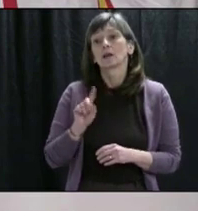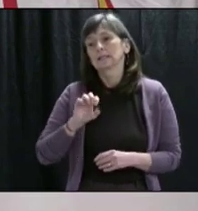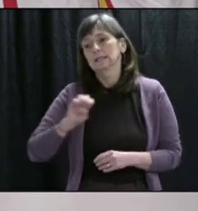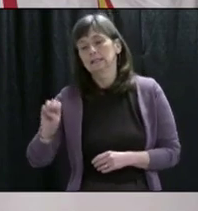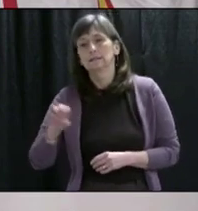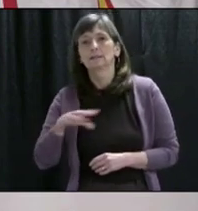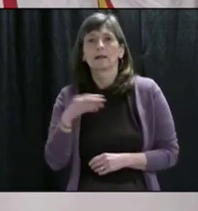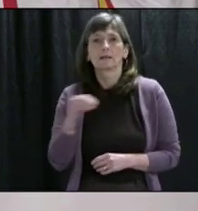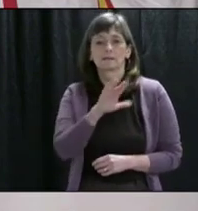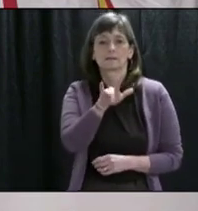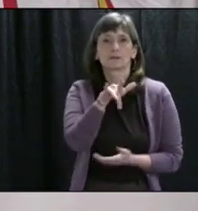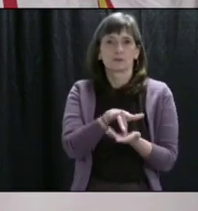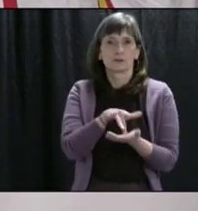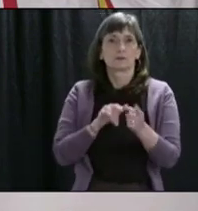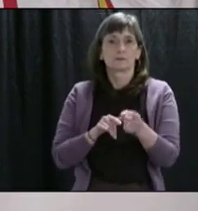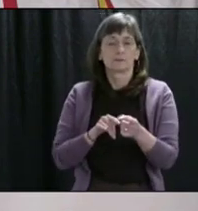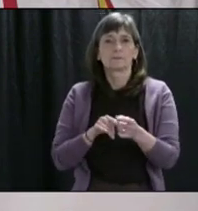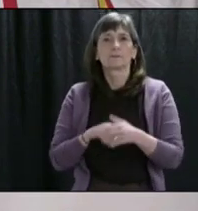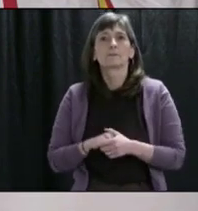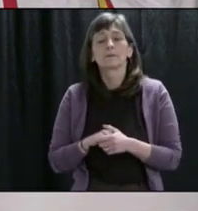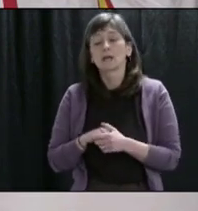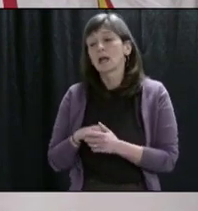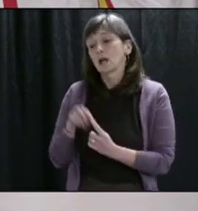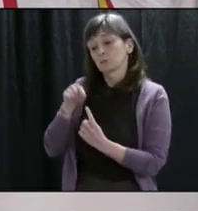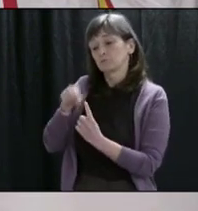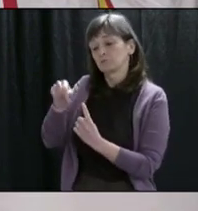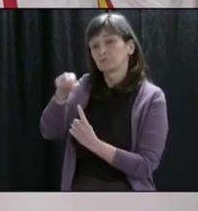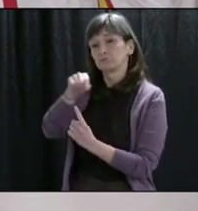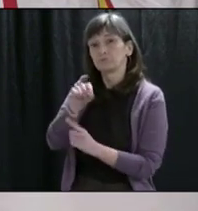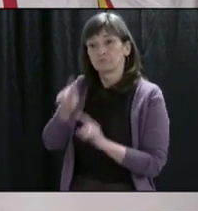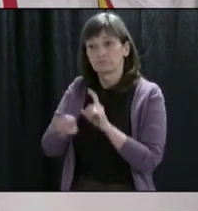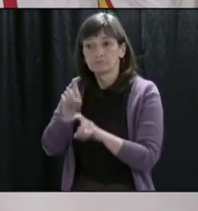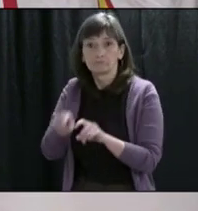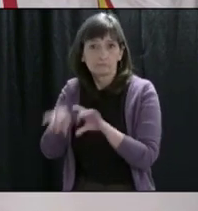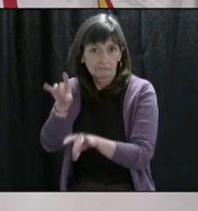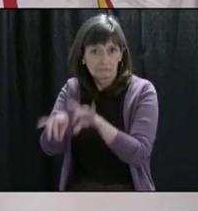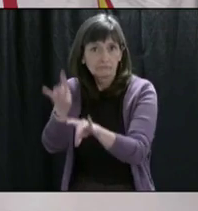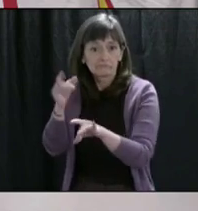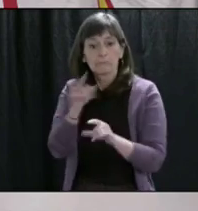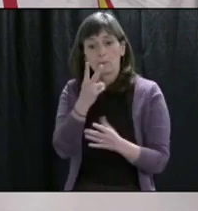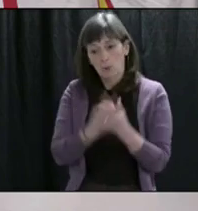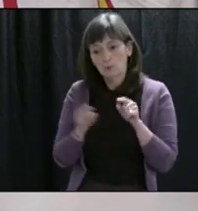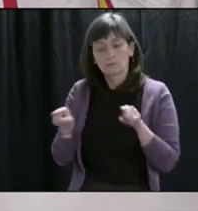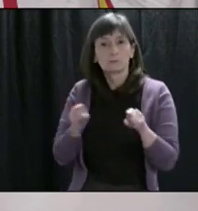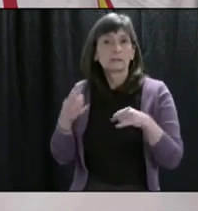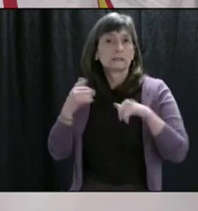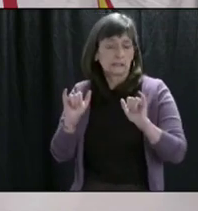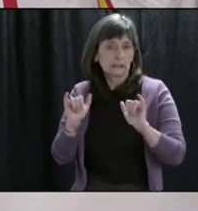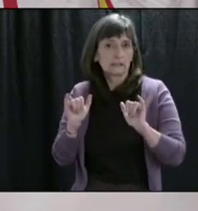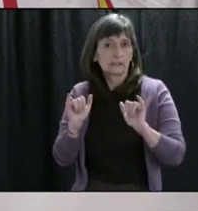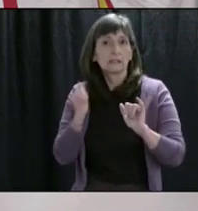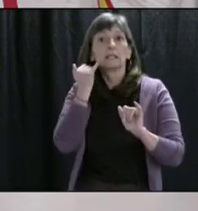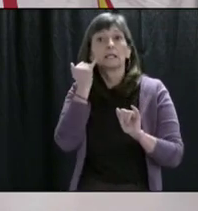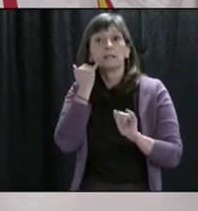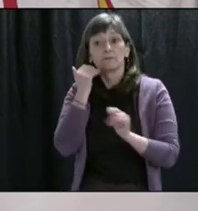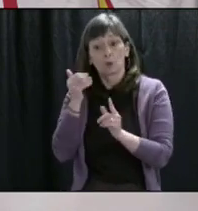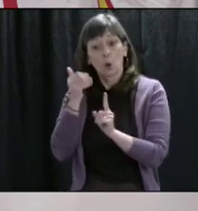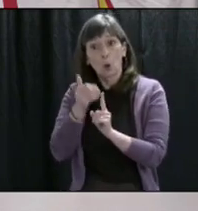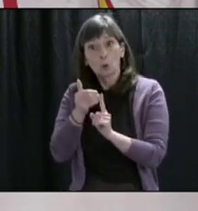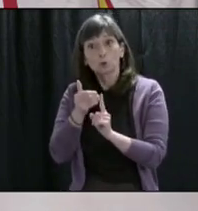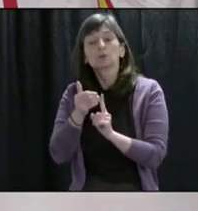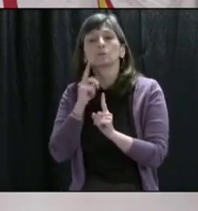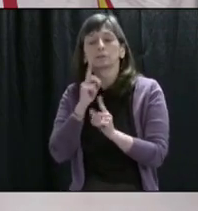regions. The public health contact tracing is ongoing, and everyone considered close contacts will be advised to quarantine.